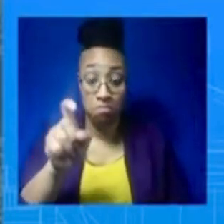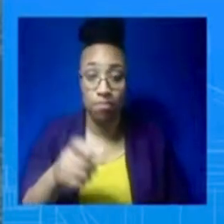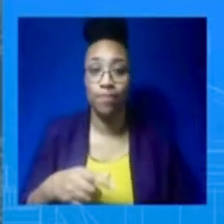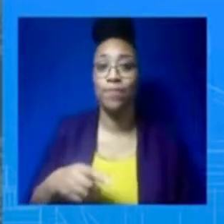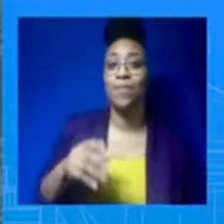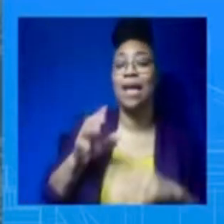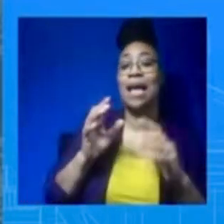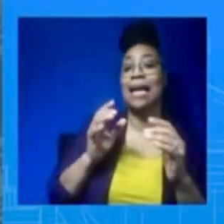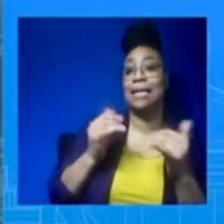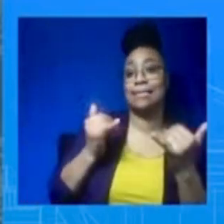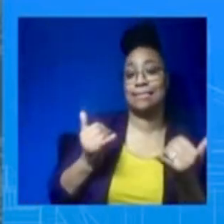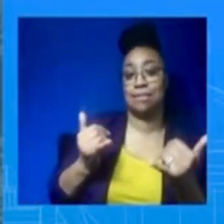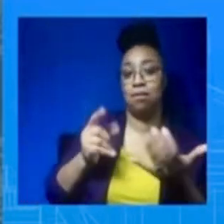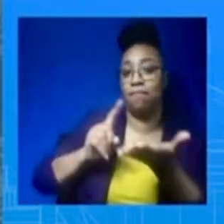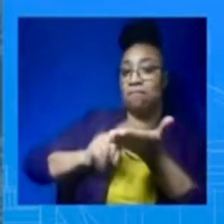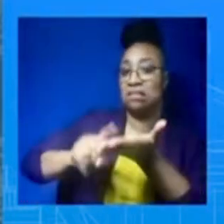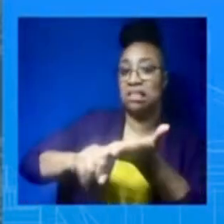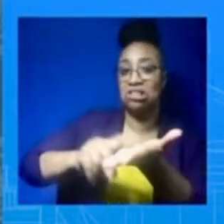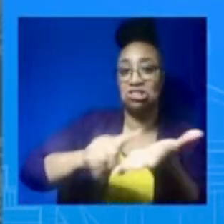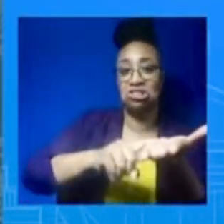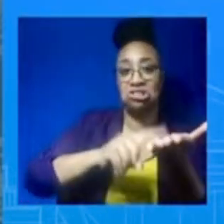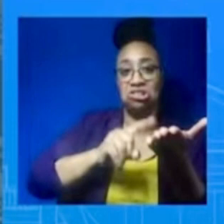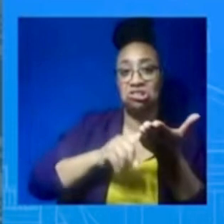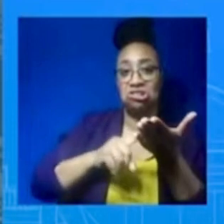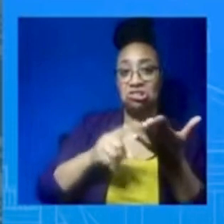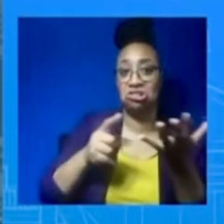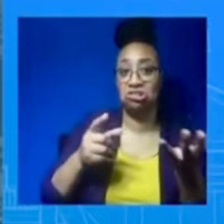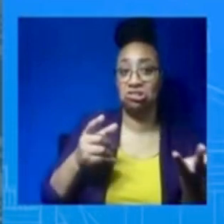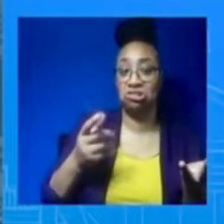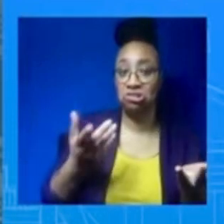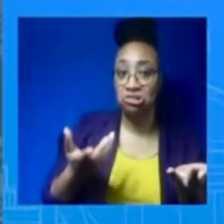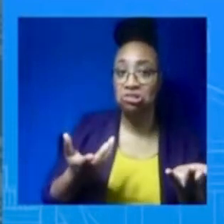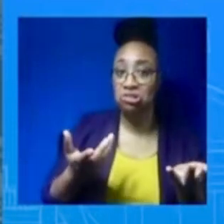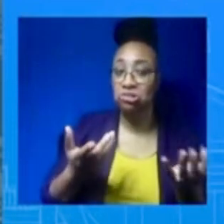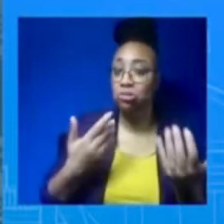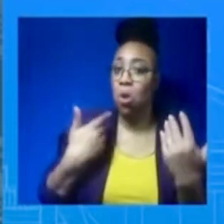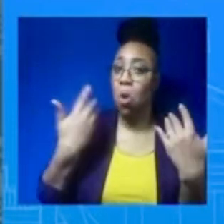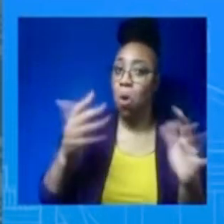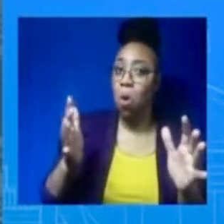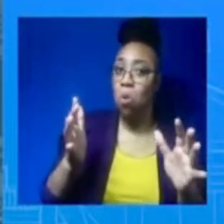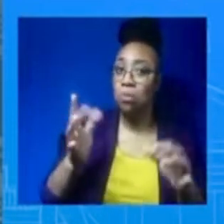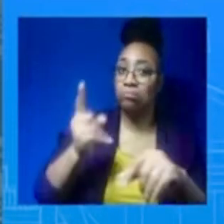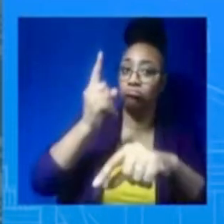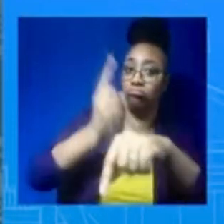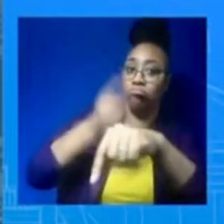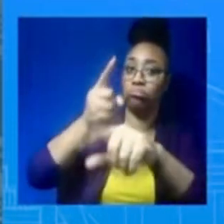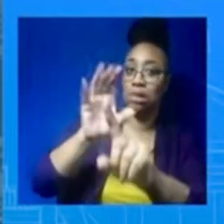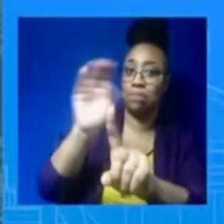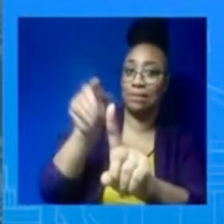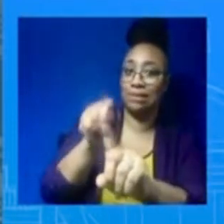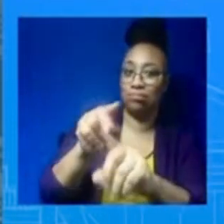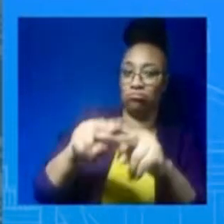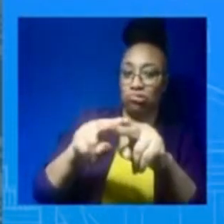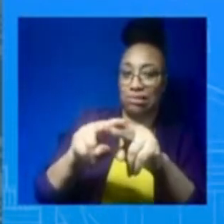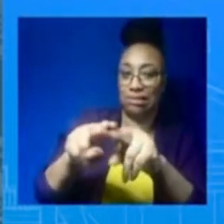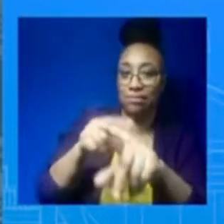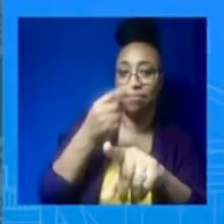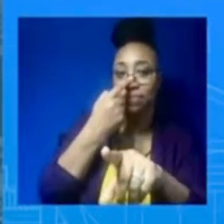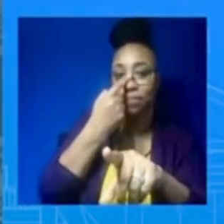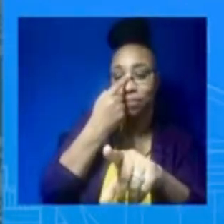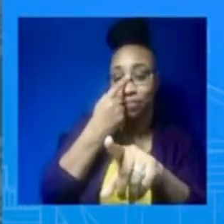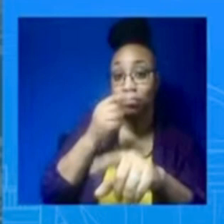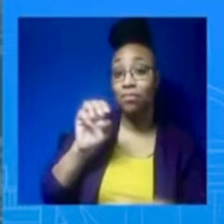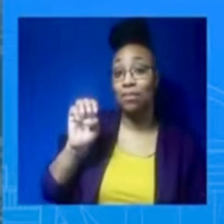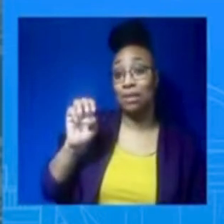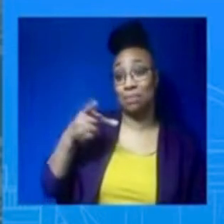some things to hold Norfolk Southern accountable. Just a couple of things, EPA has secured Norfolk Southern's commitment to